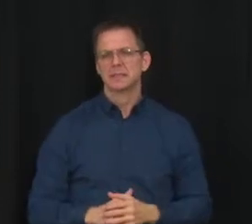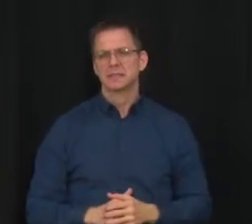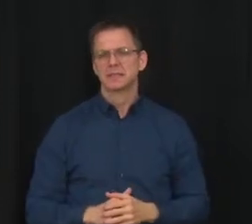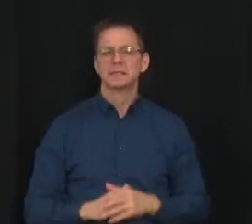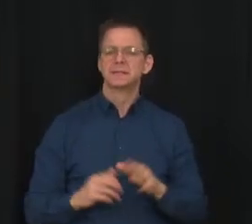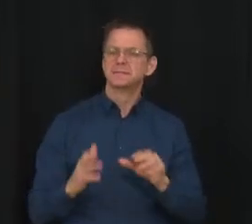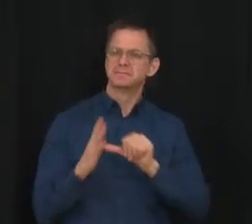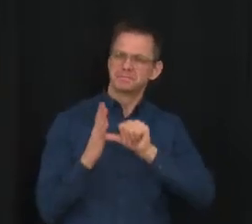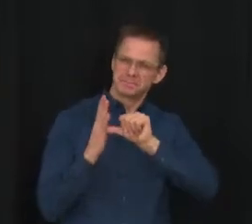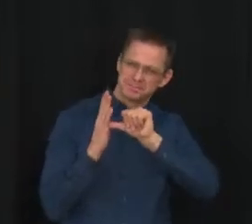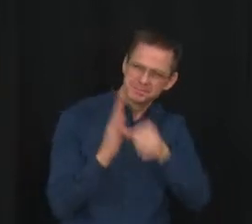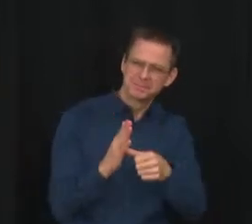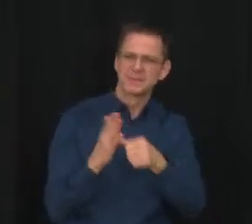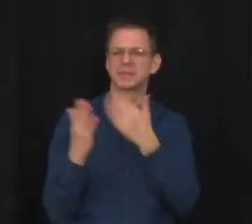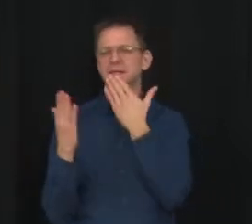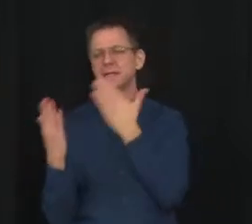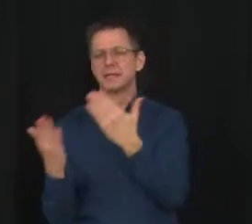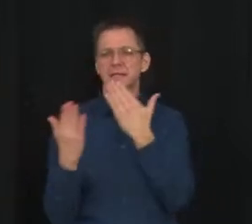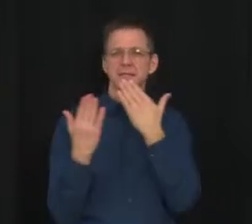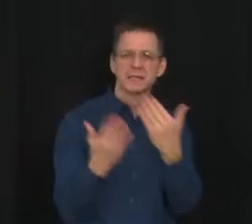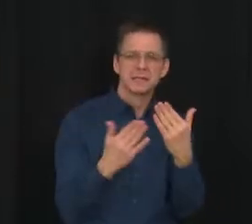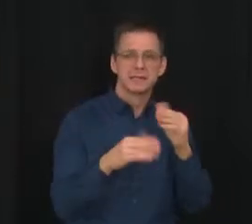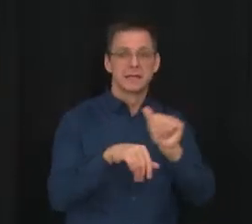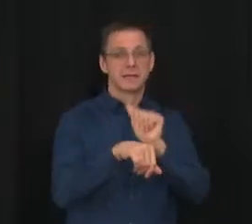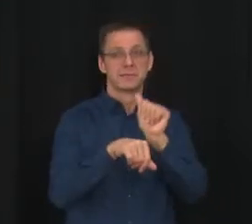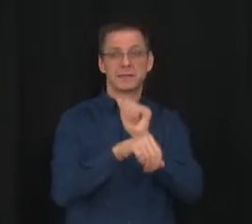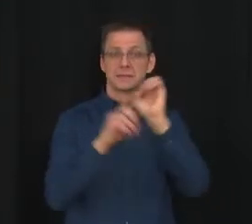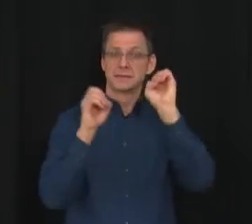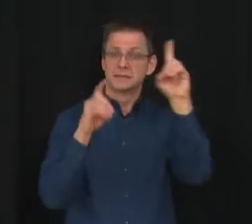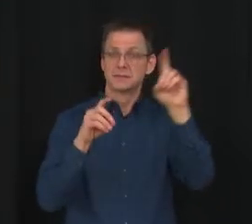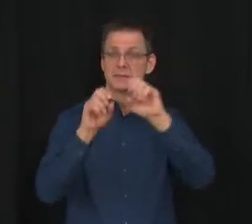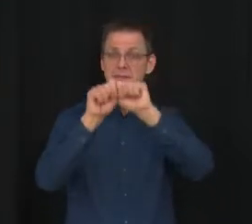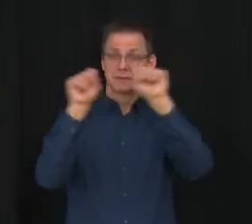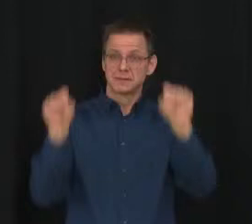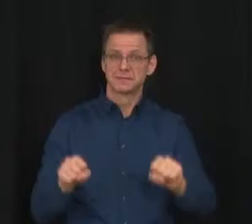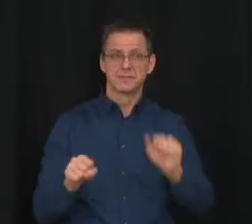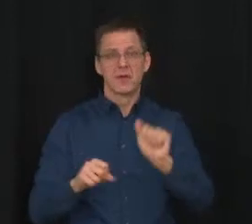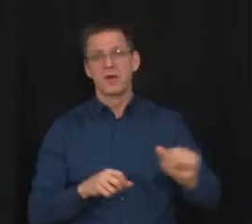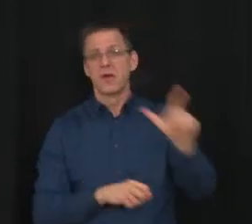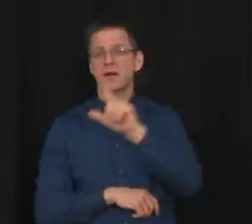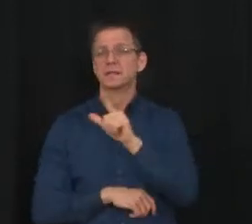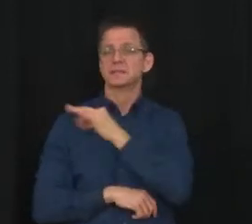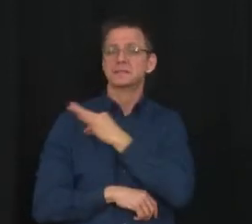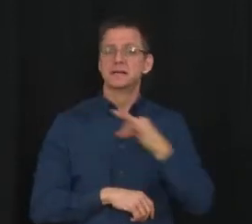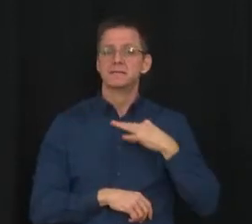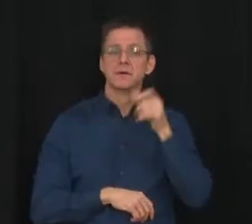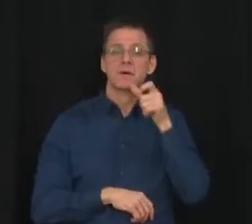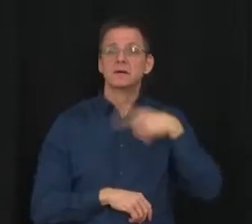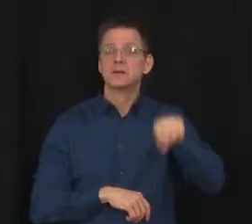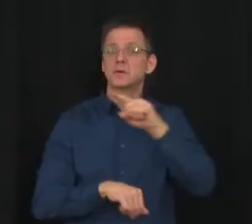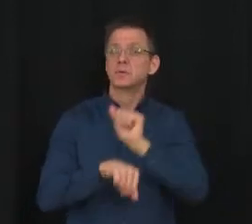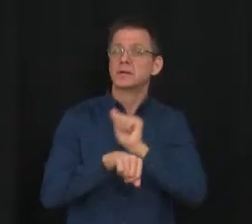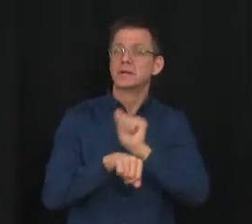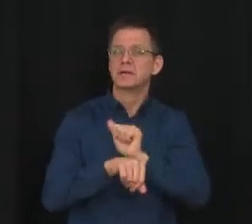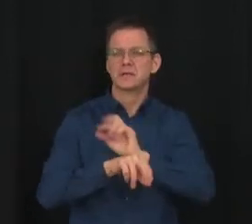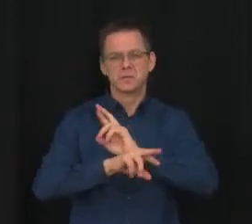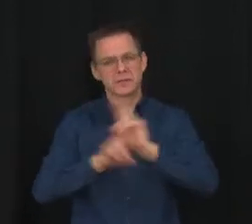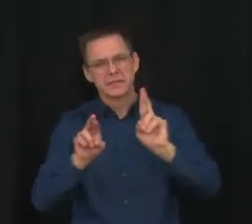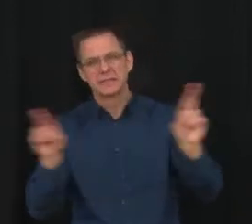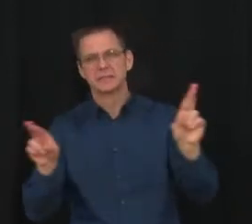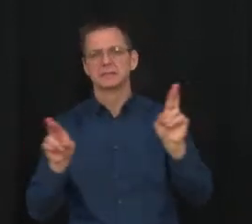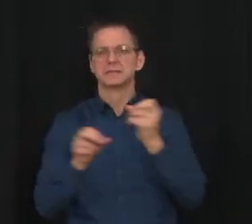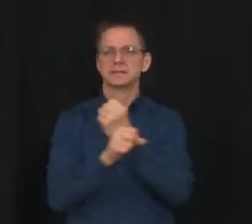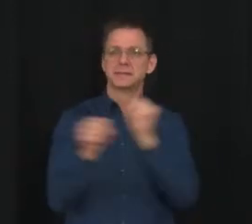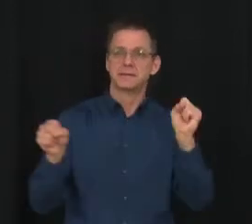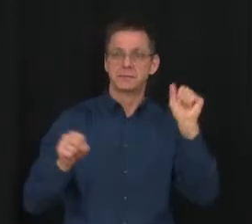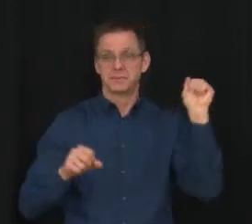education system who is continuing to prepare for the safe return of our students to the classroom next Monday, January 10th. And